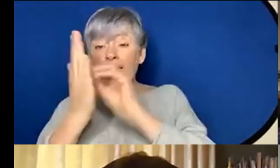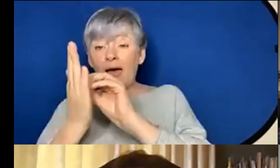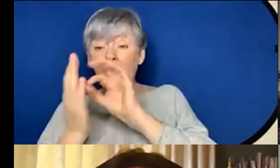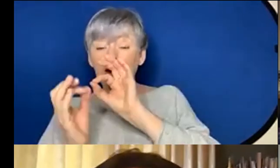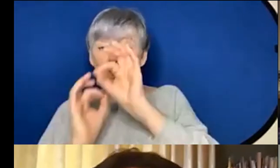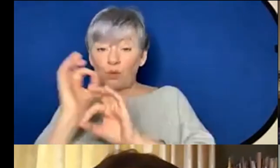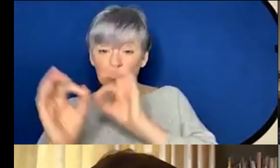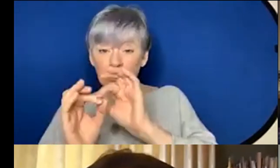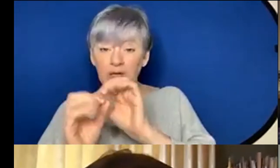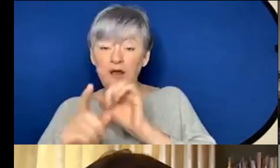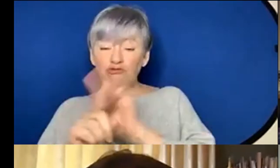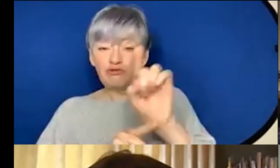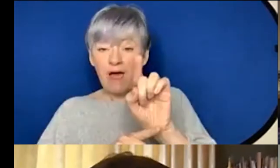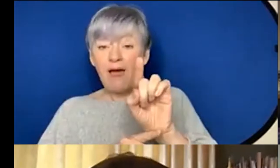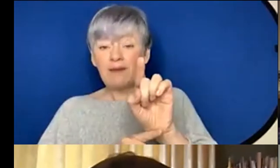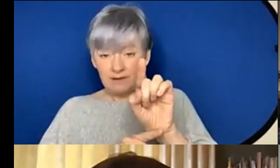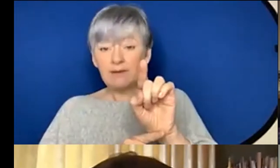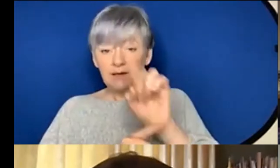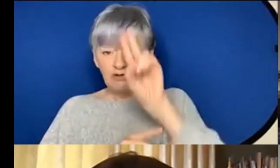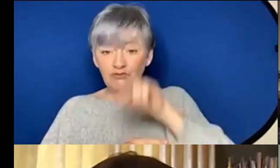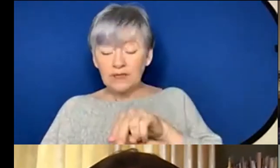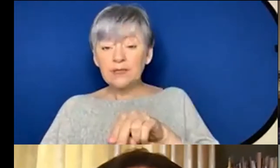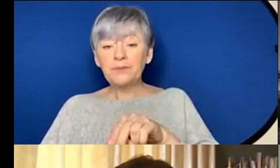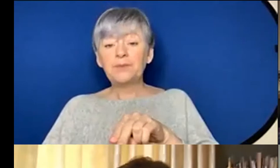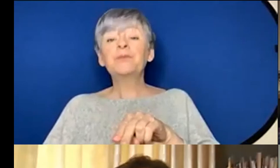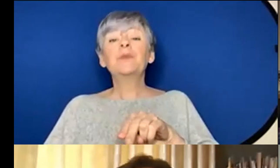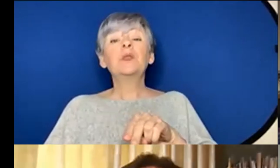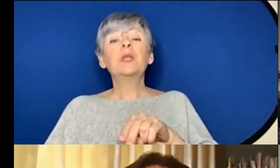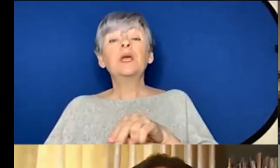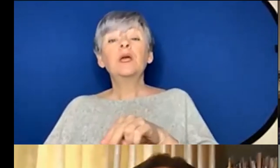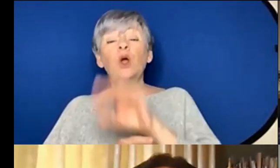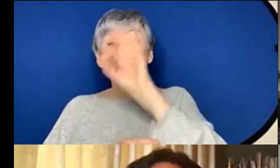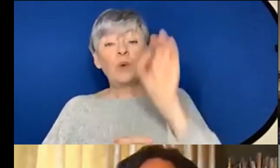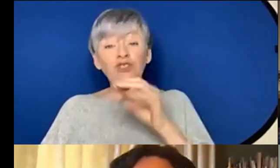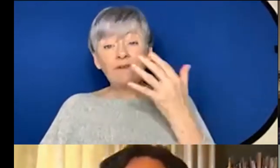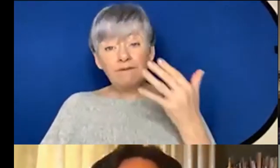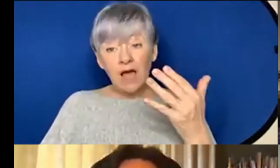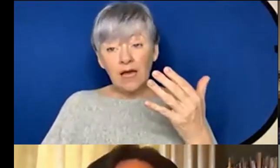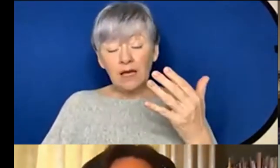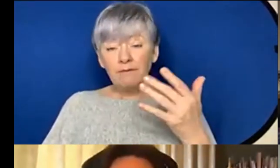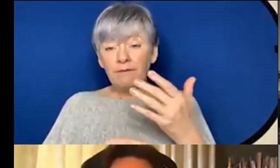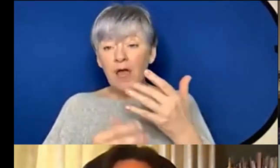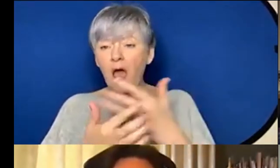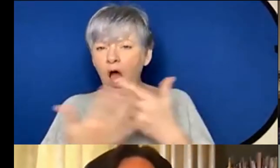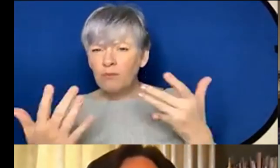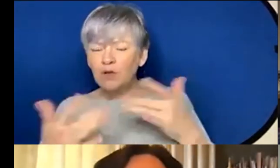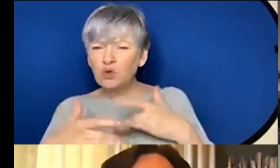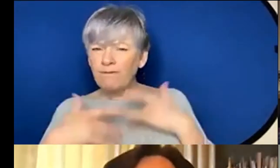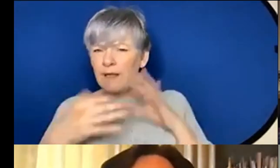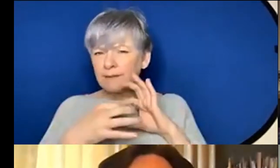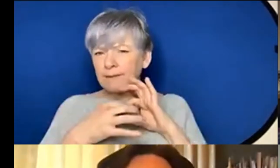um okay that was that's question four question number five um how much do you feel connected